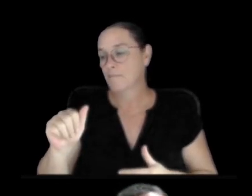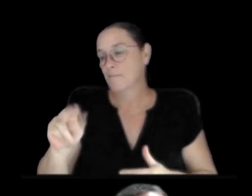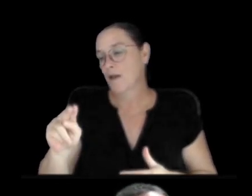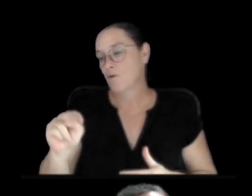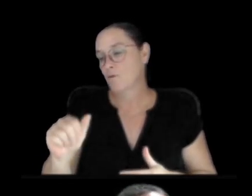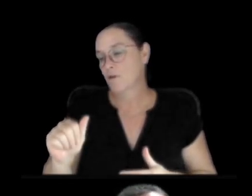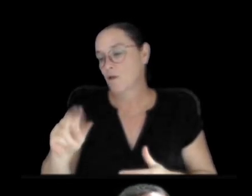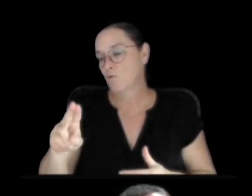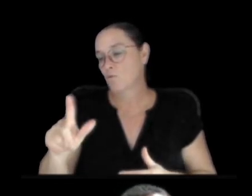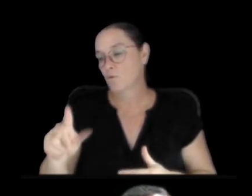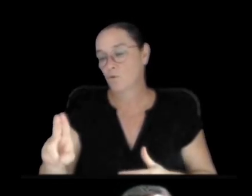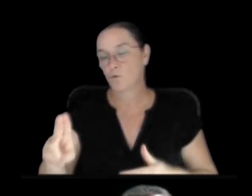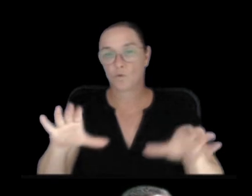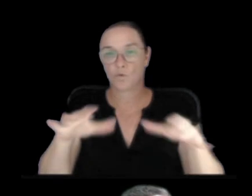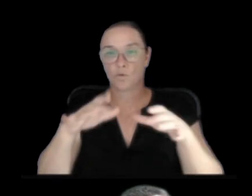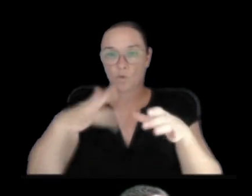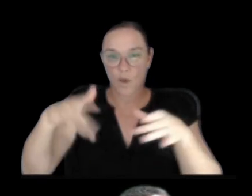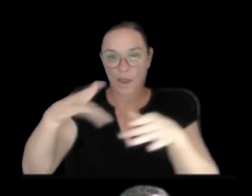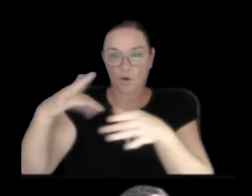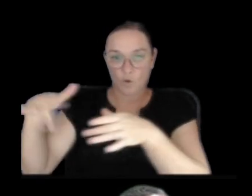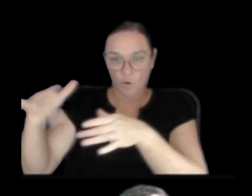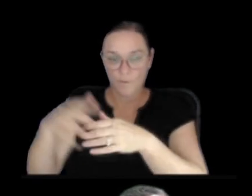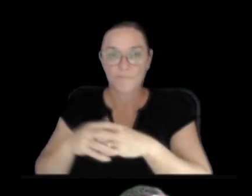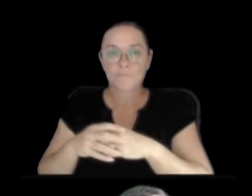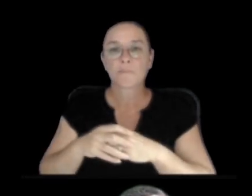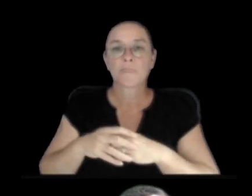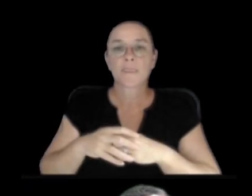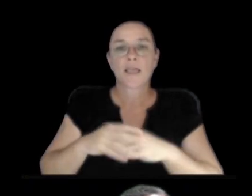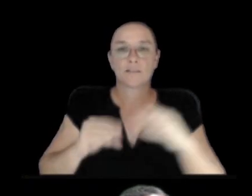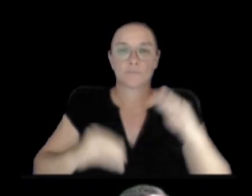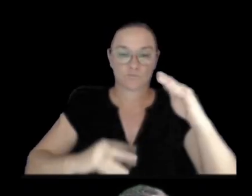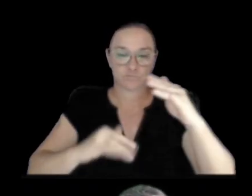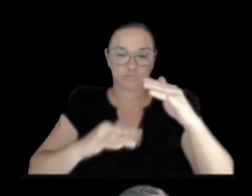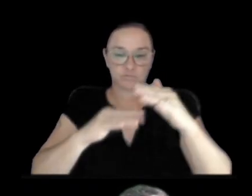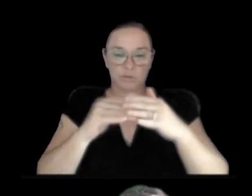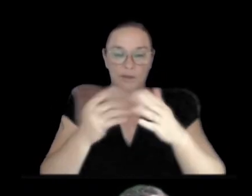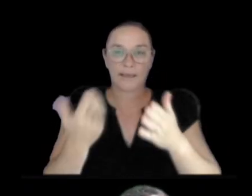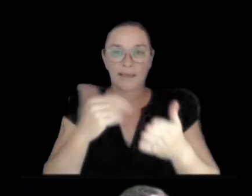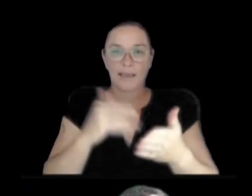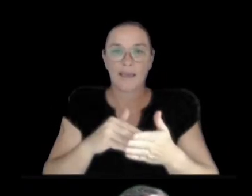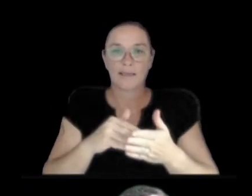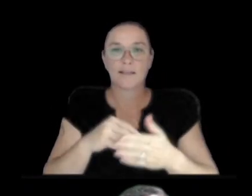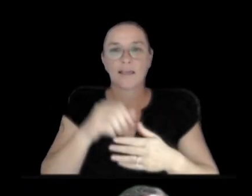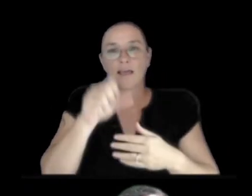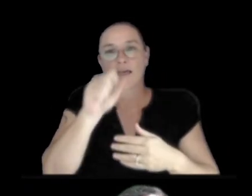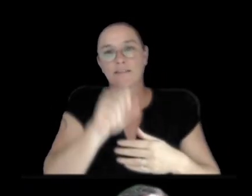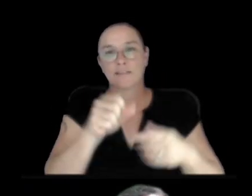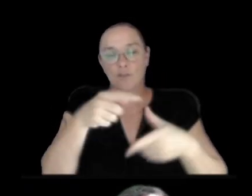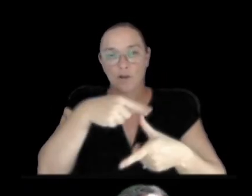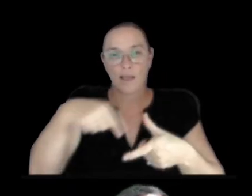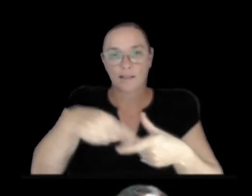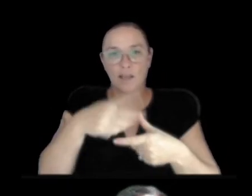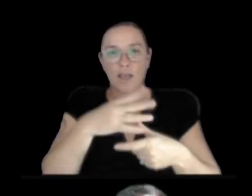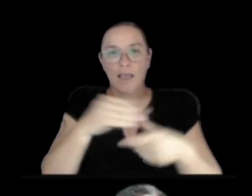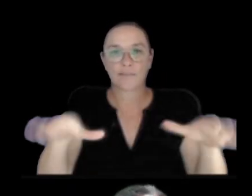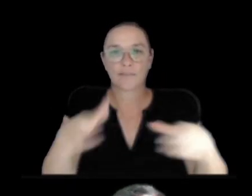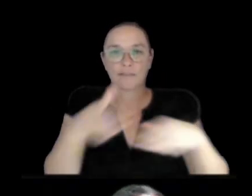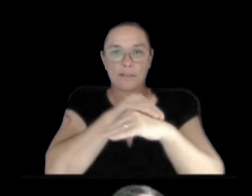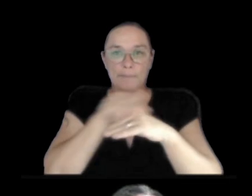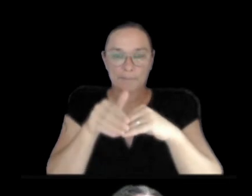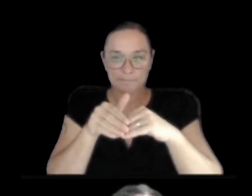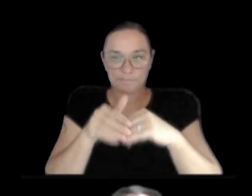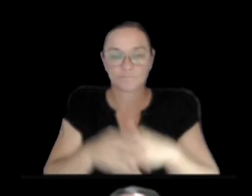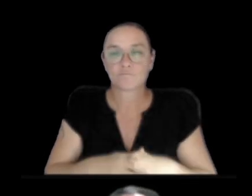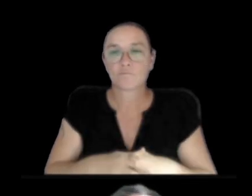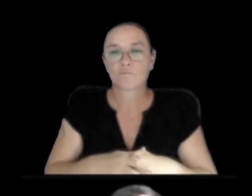fairly slowly within this Upper East Rift area of the volcano, as well as the summit area through here. In the